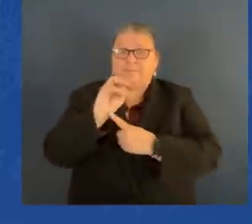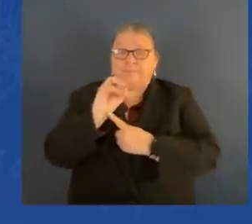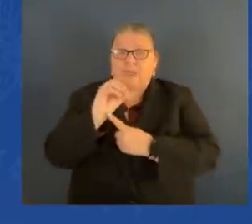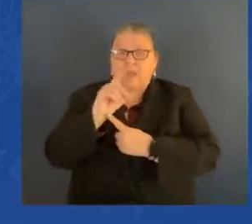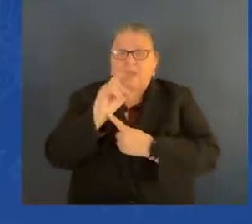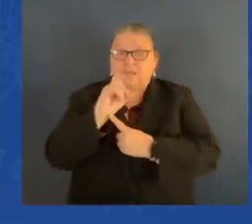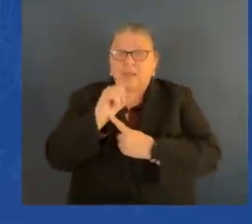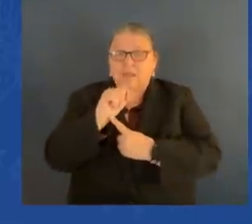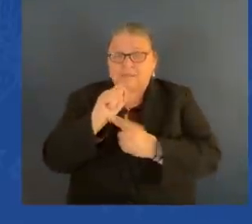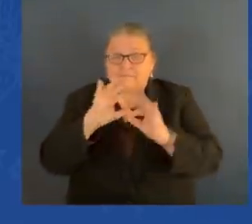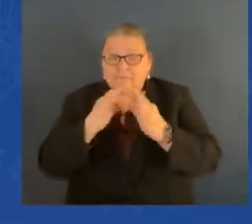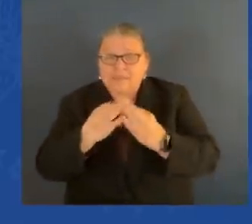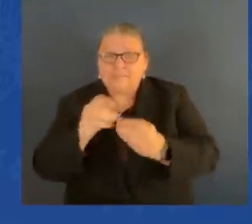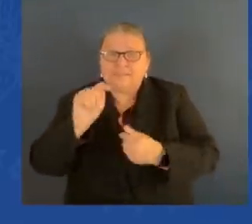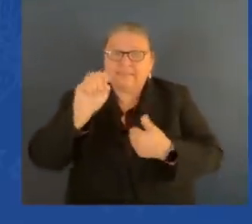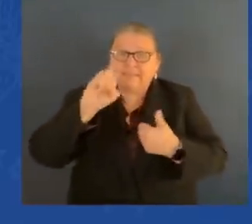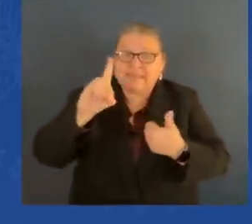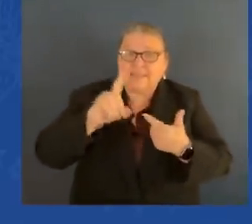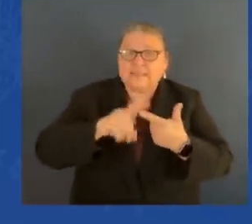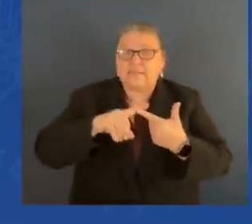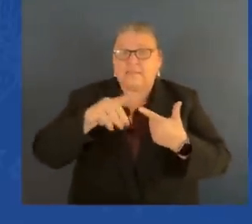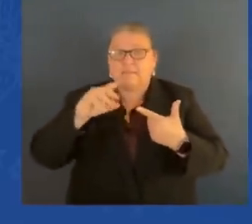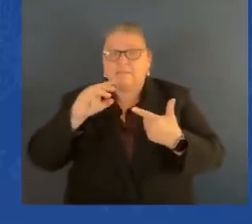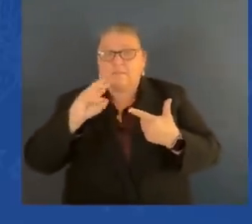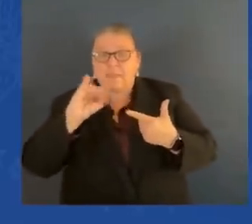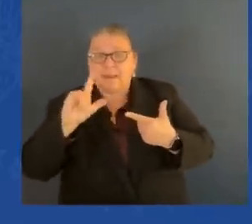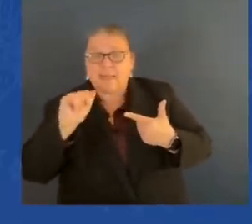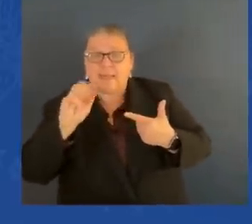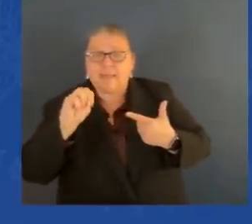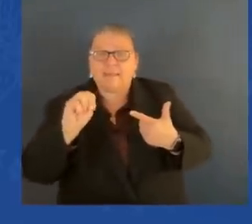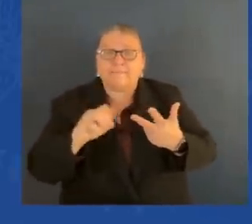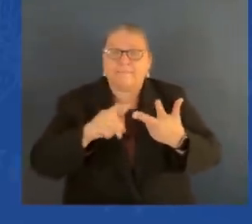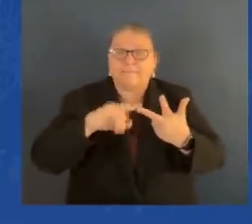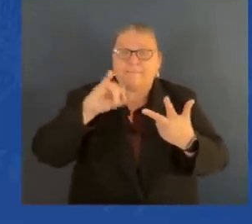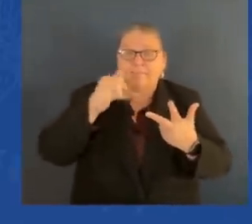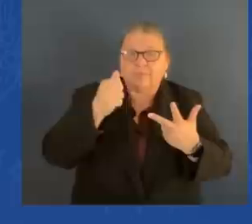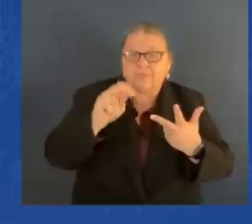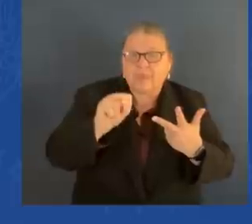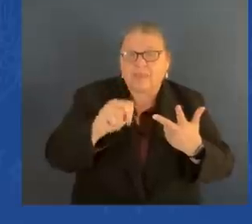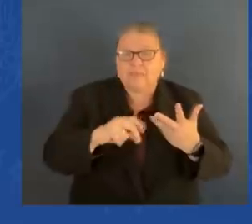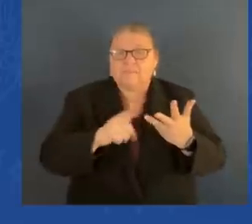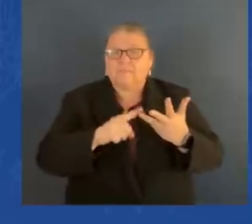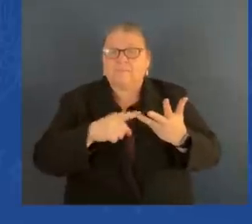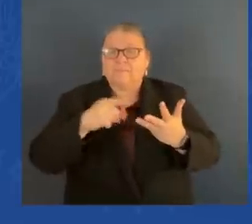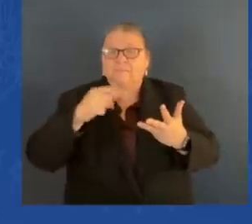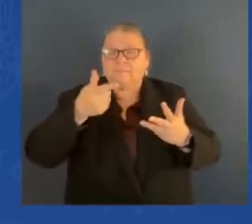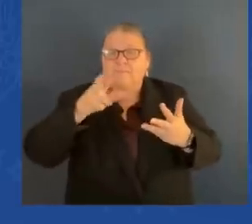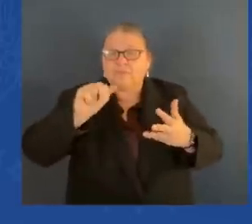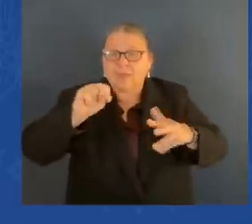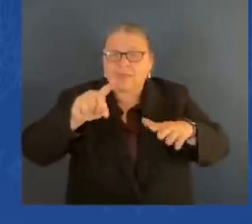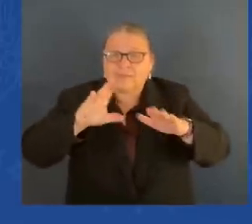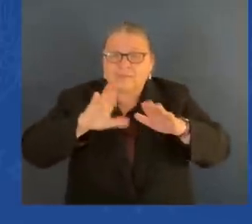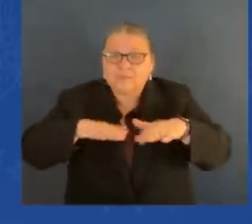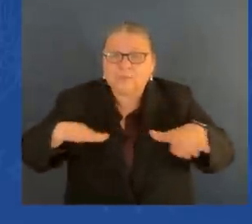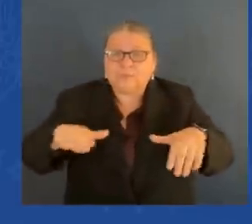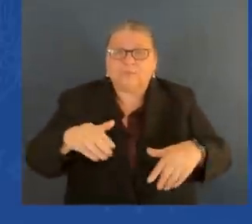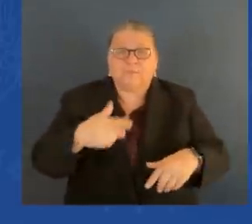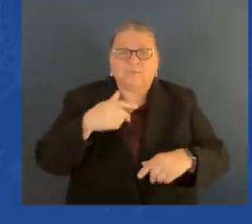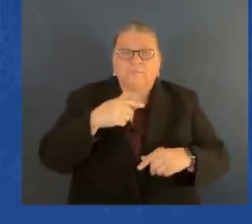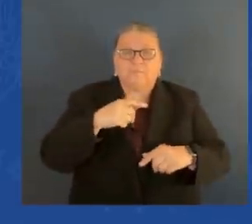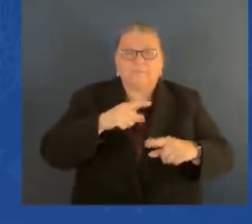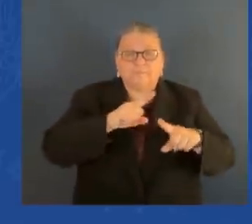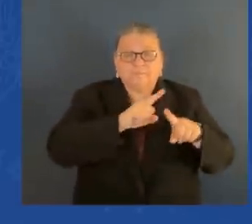All the grandchildren, Louis, Amanda, Barrett, Charlotte, Cassandra, Daniel,